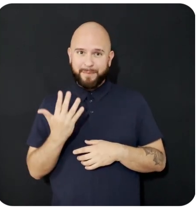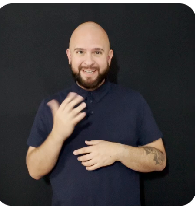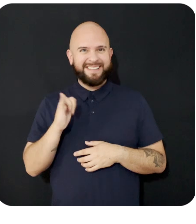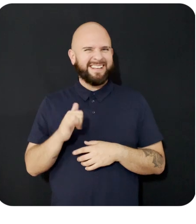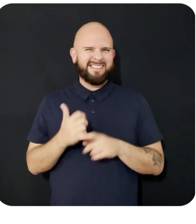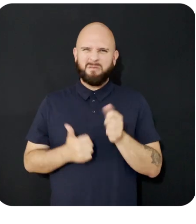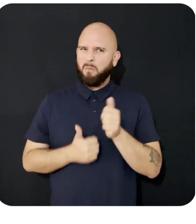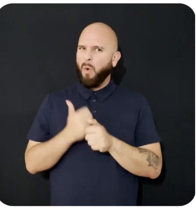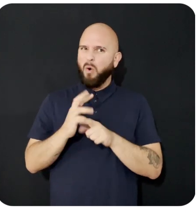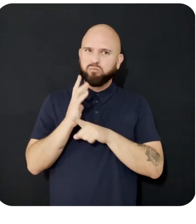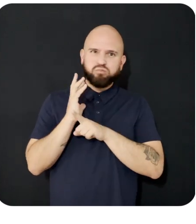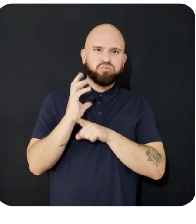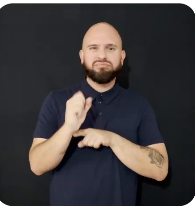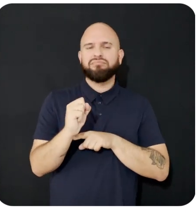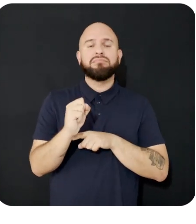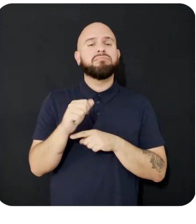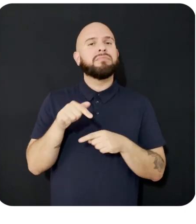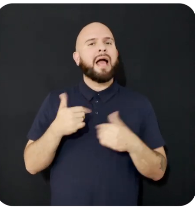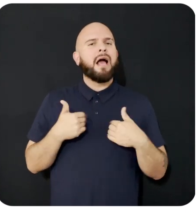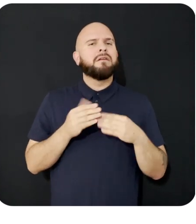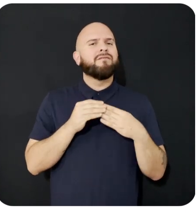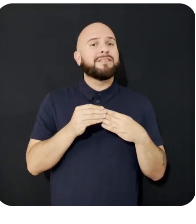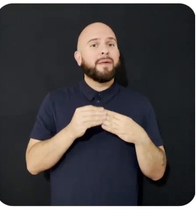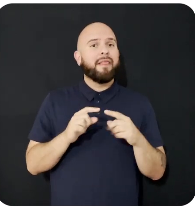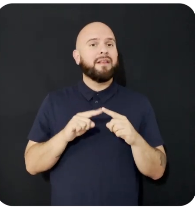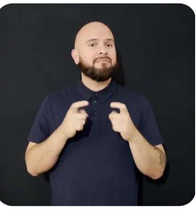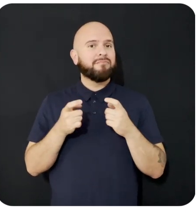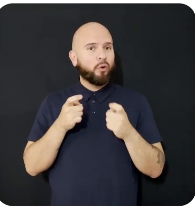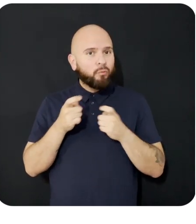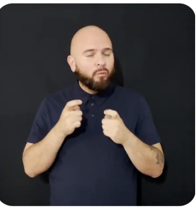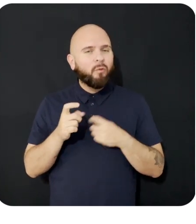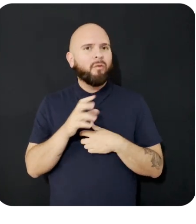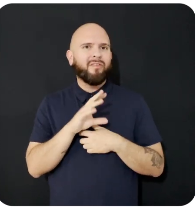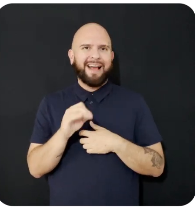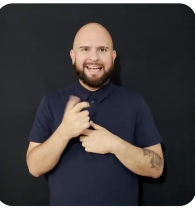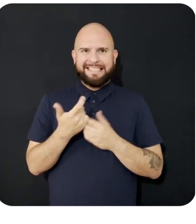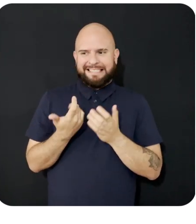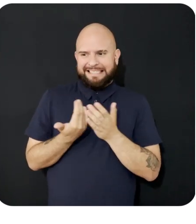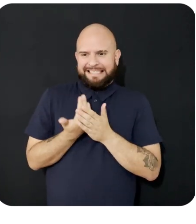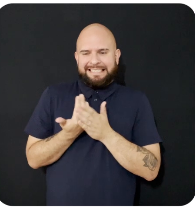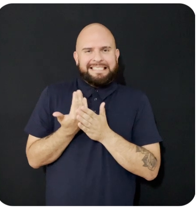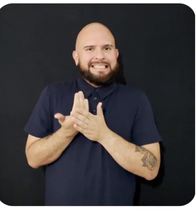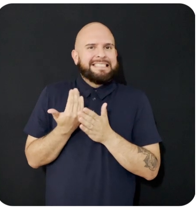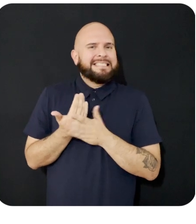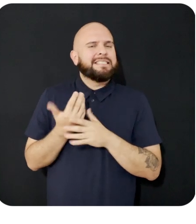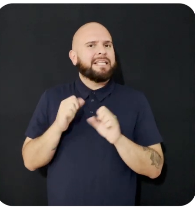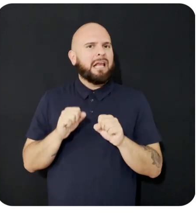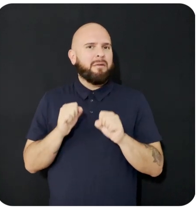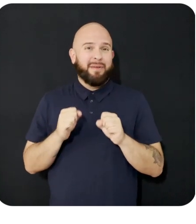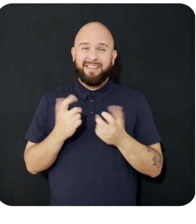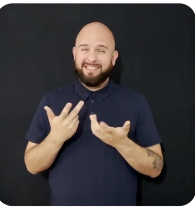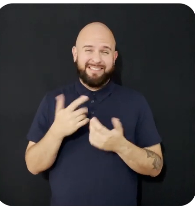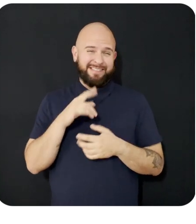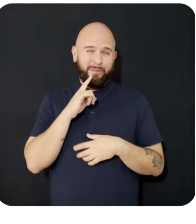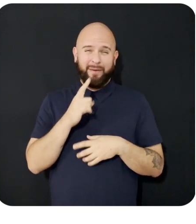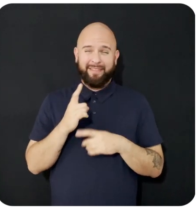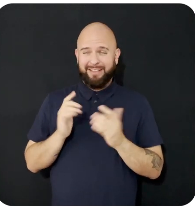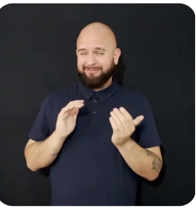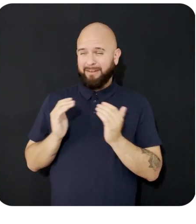with flexibility, control, and state-of-the-art capabilities that rival the best closed-source models.